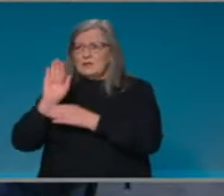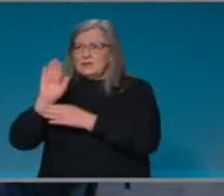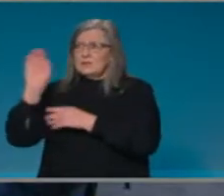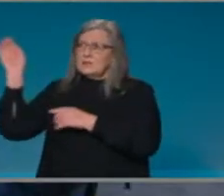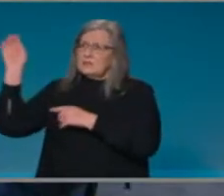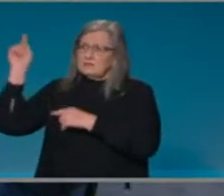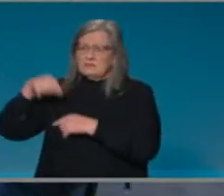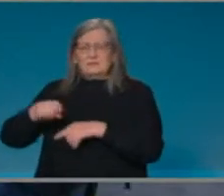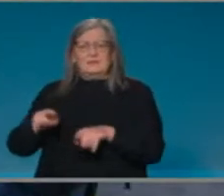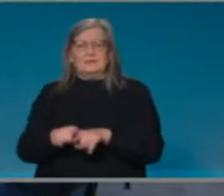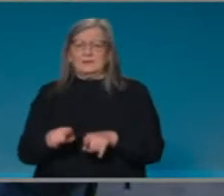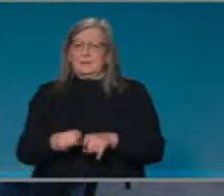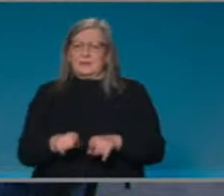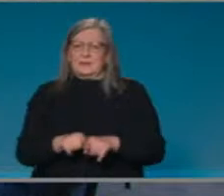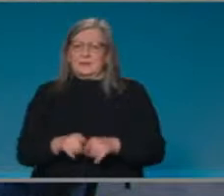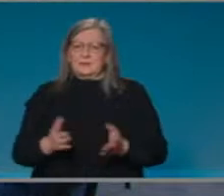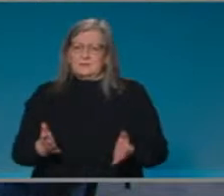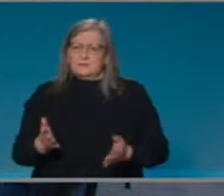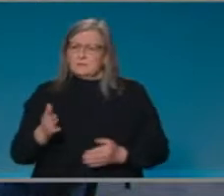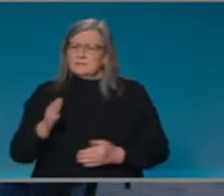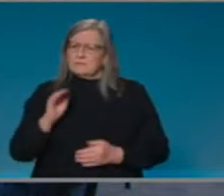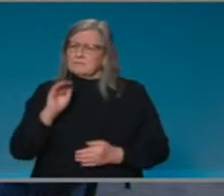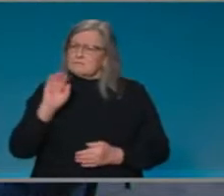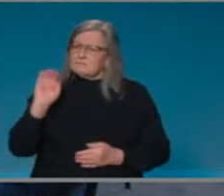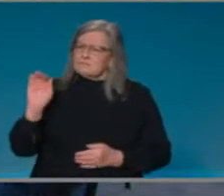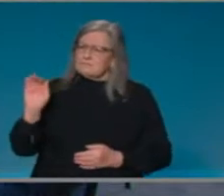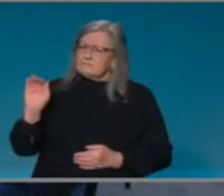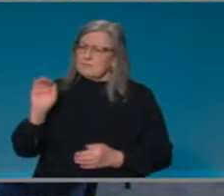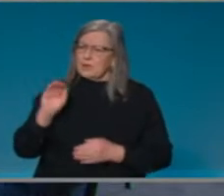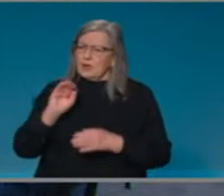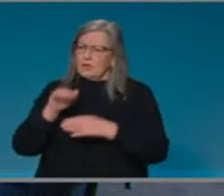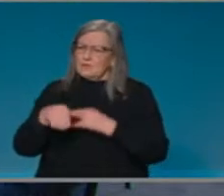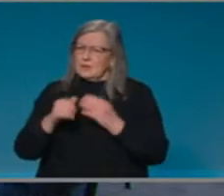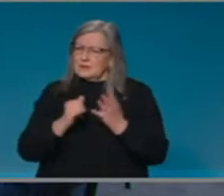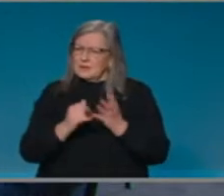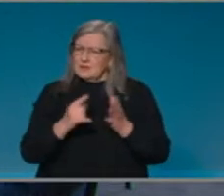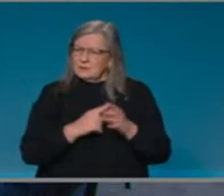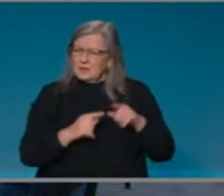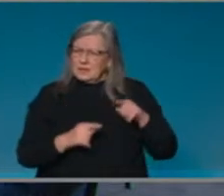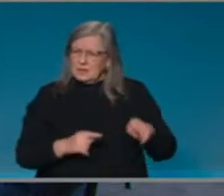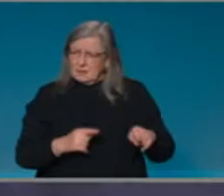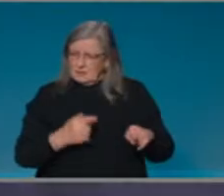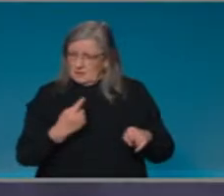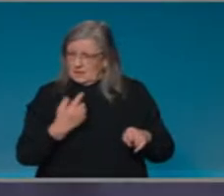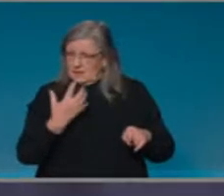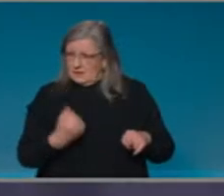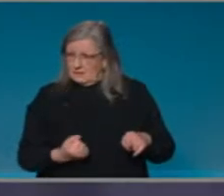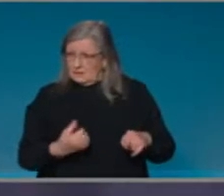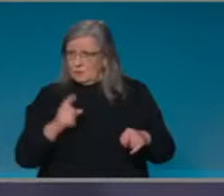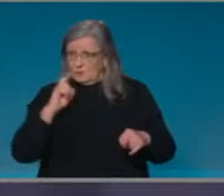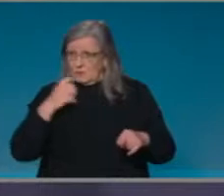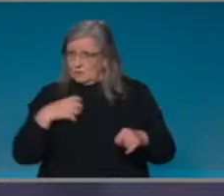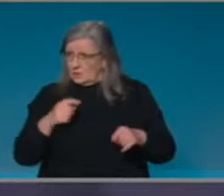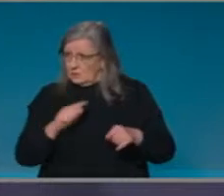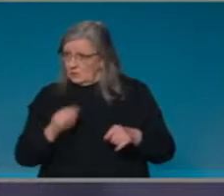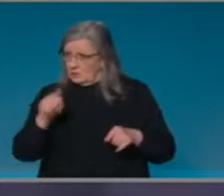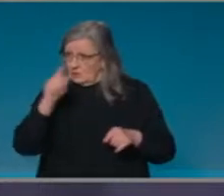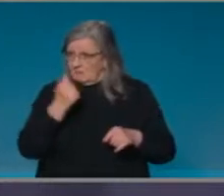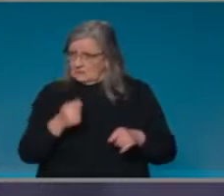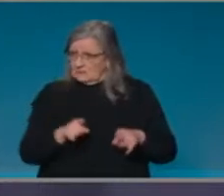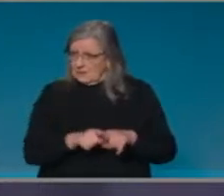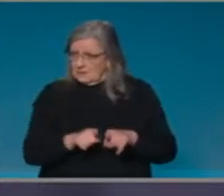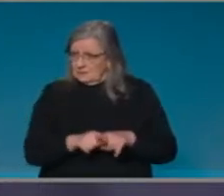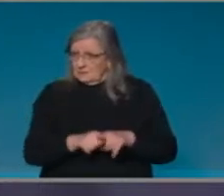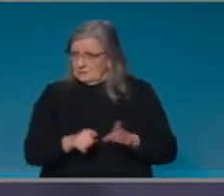like the app being trialled in South Australia for a more broad application in that instance? Yes, I think technology will be an important part. the